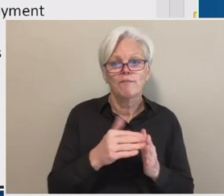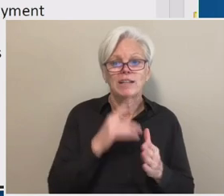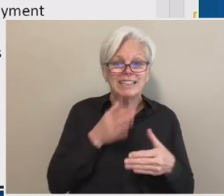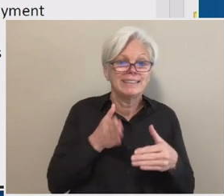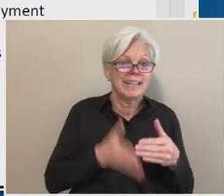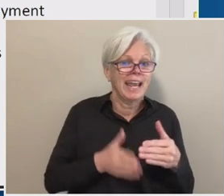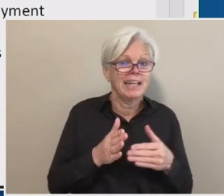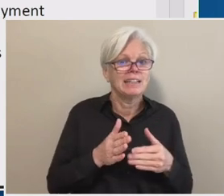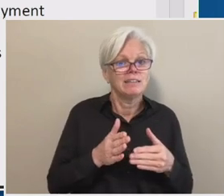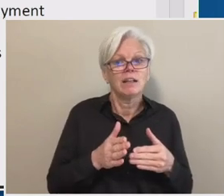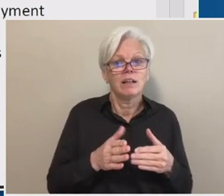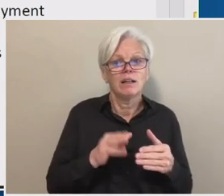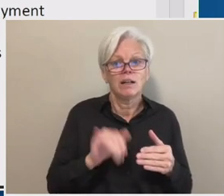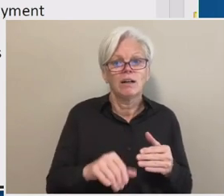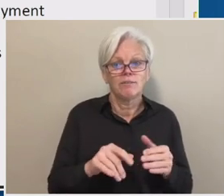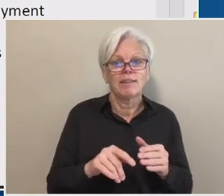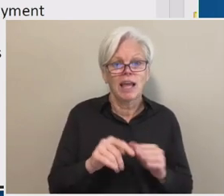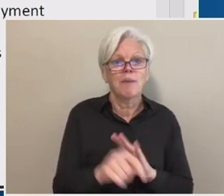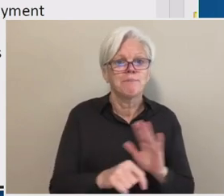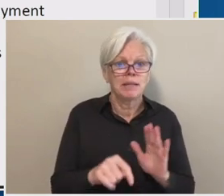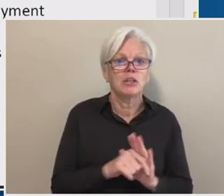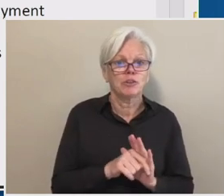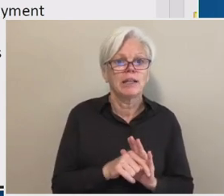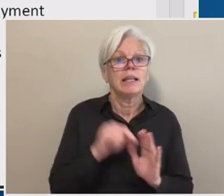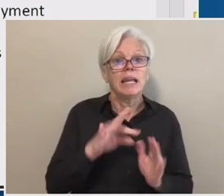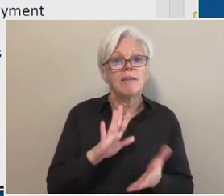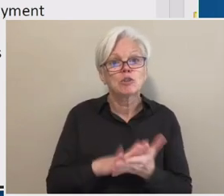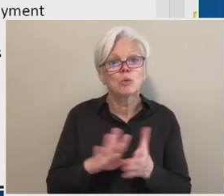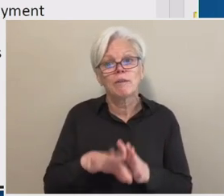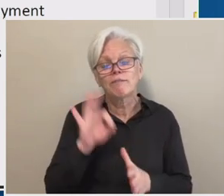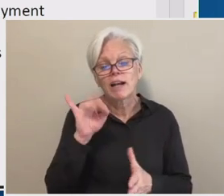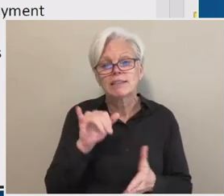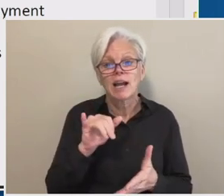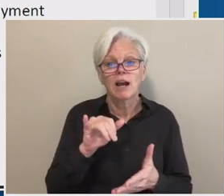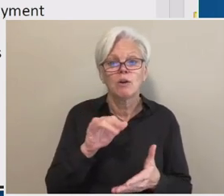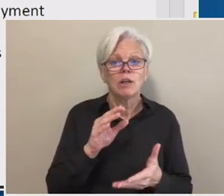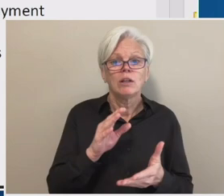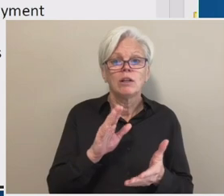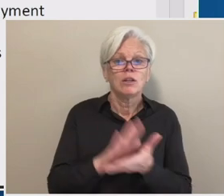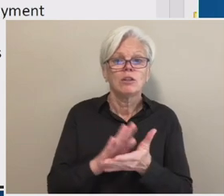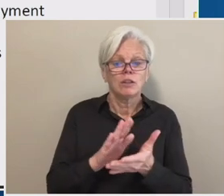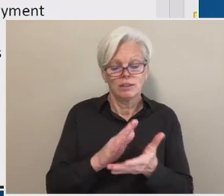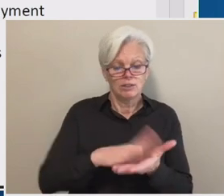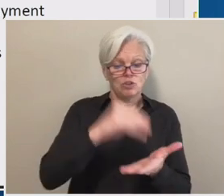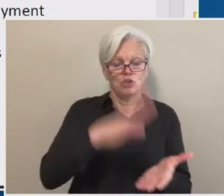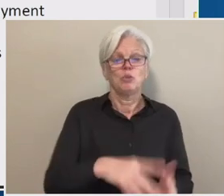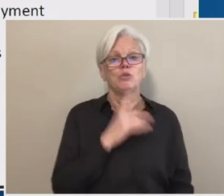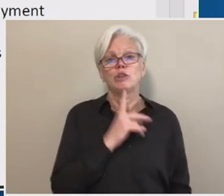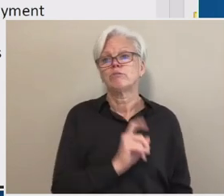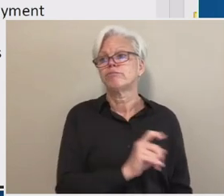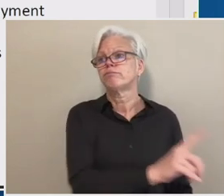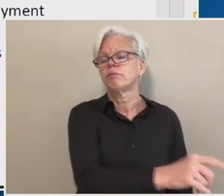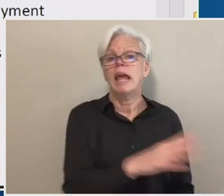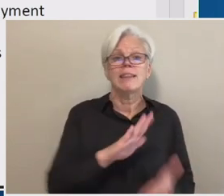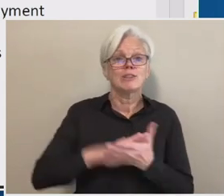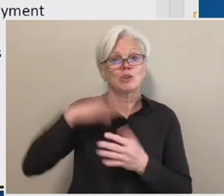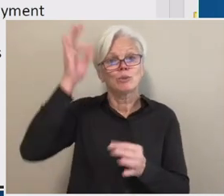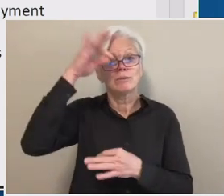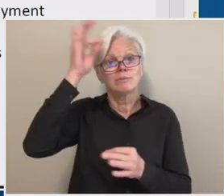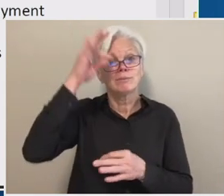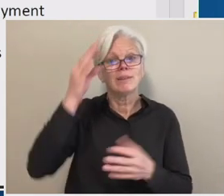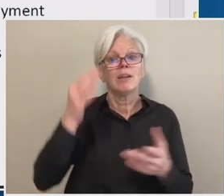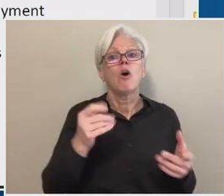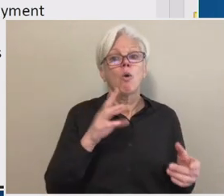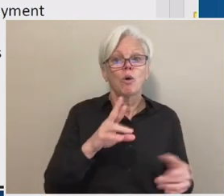the period. If, uh, if, if the school finds out that the student has just walked away without their knowledge, um, or it's on the date of an official